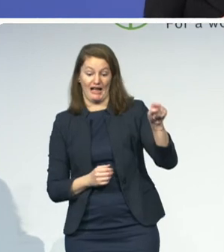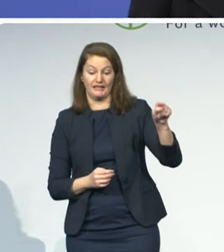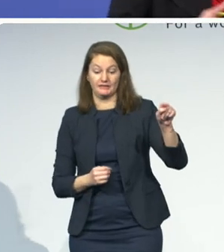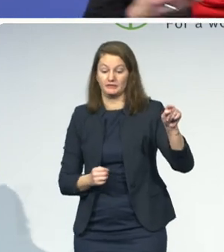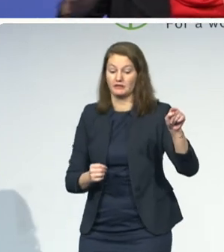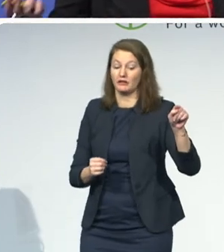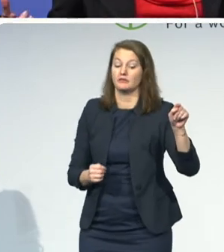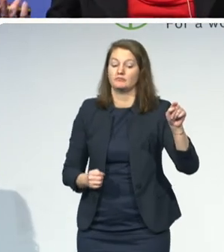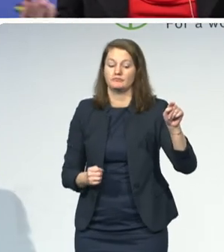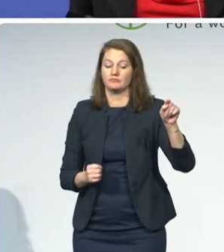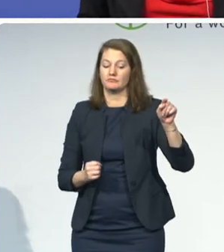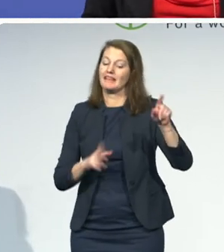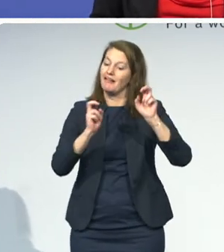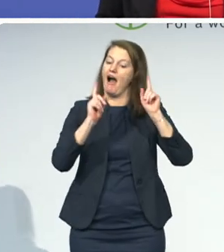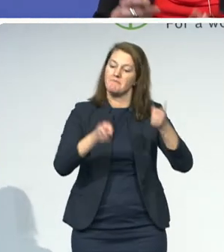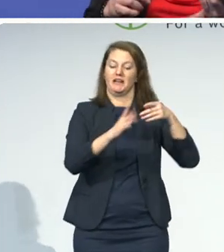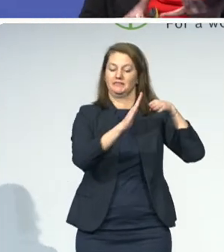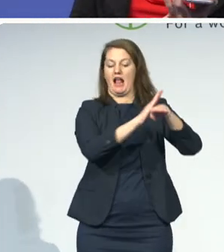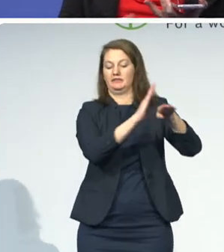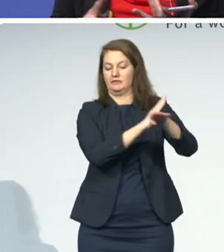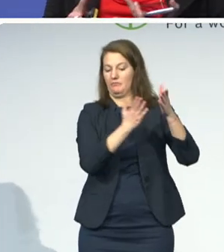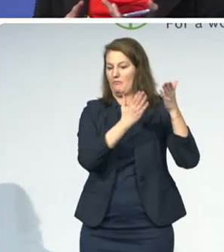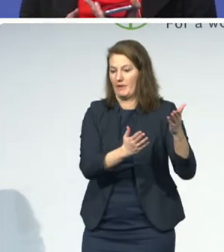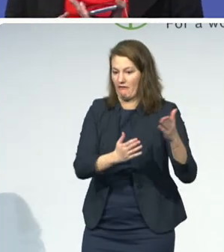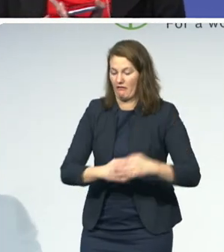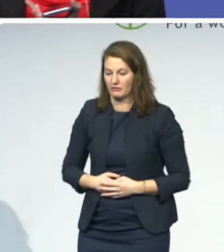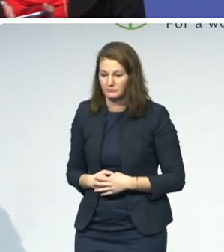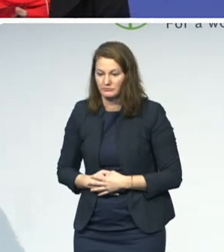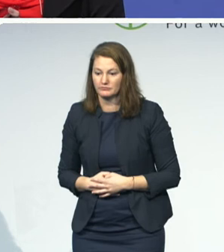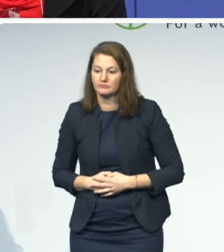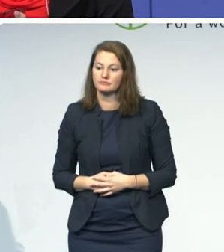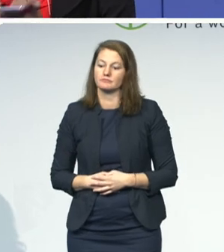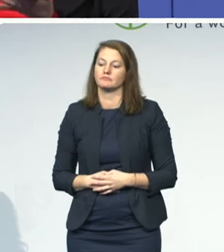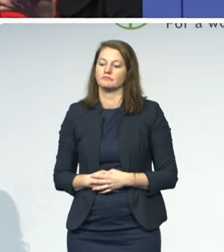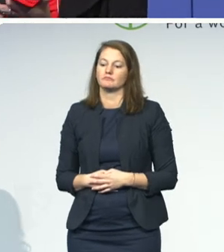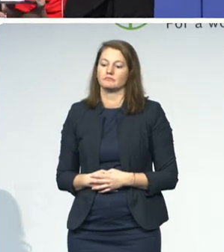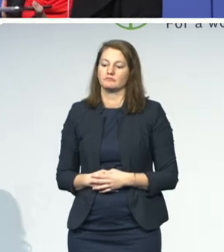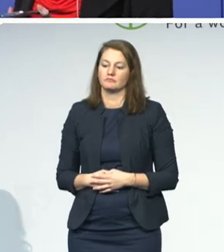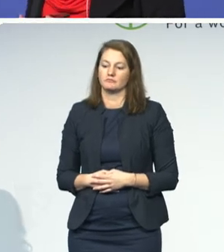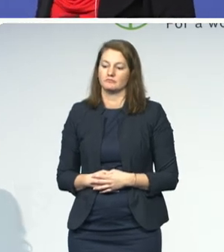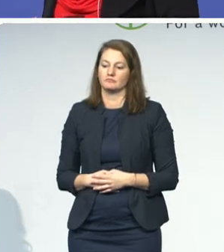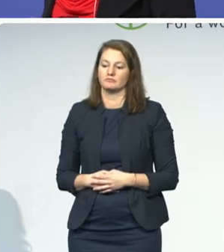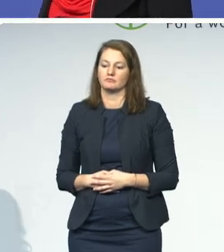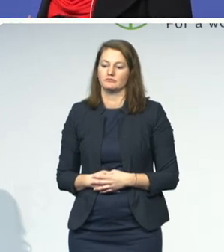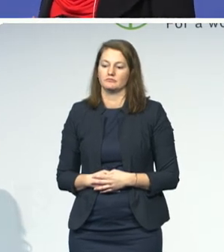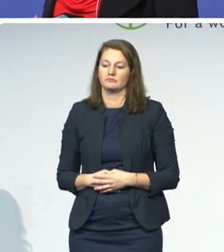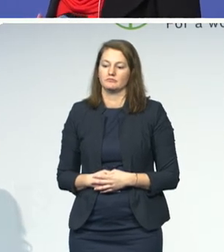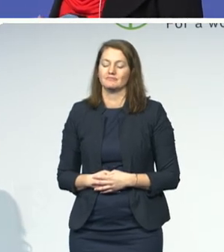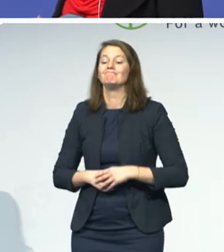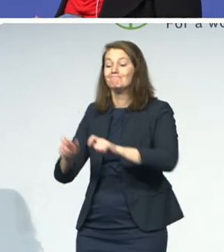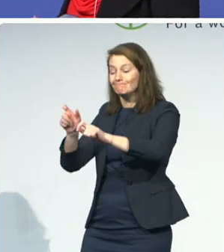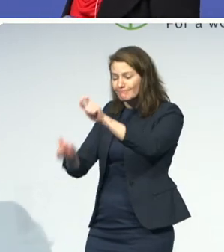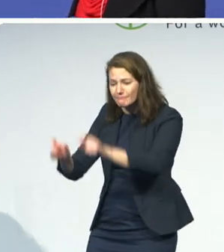people, working with individuals, working with disabled persons organizations, working with large